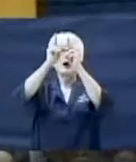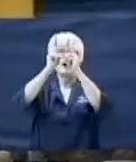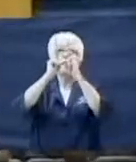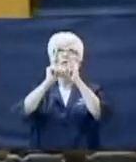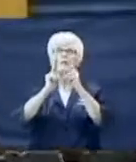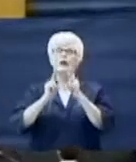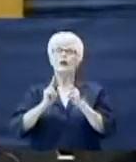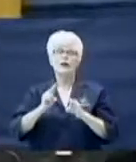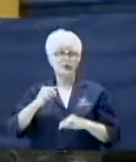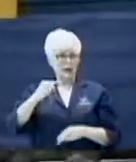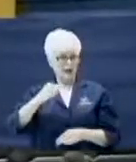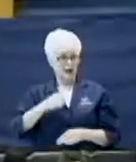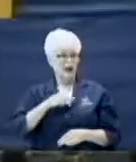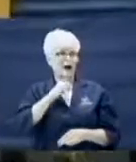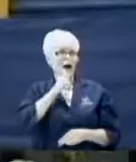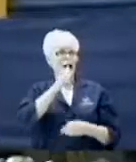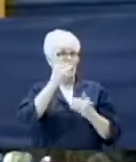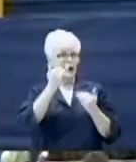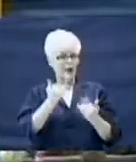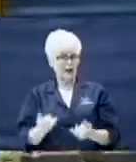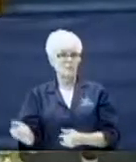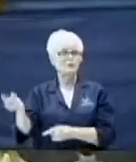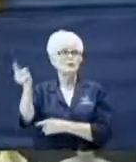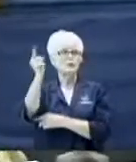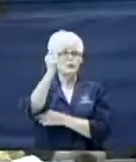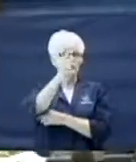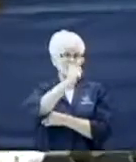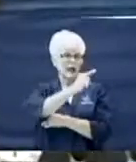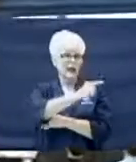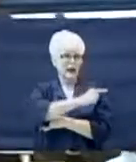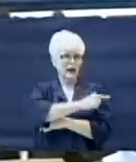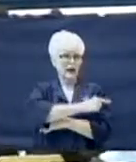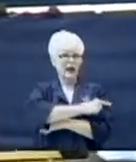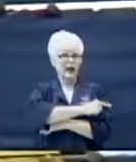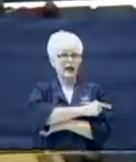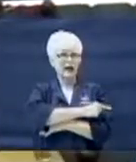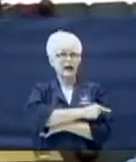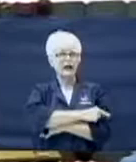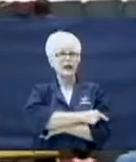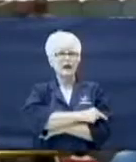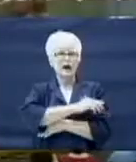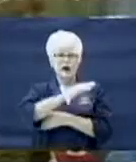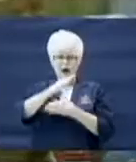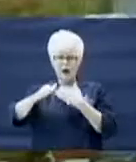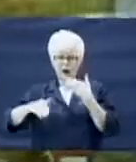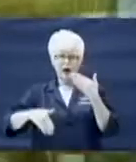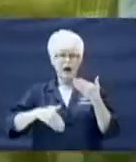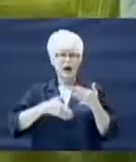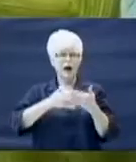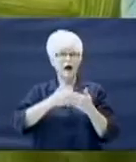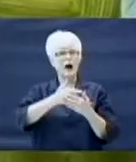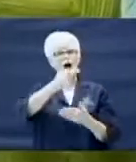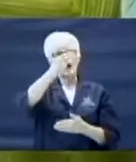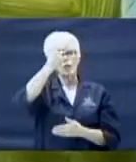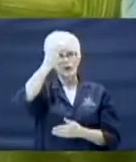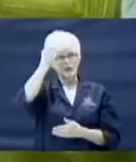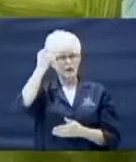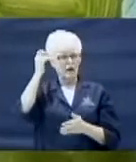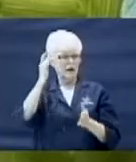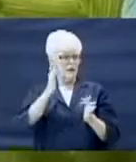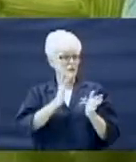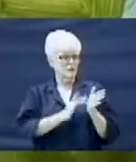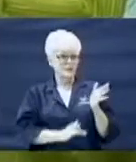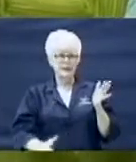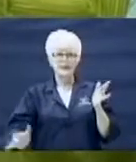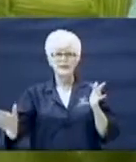I am today, All because